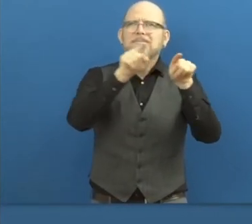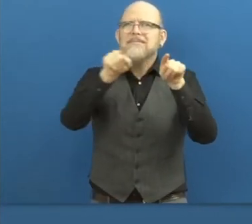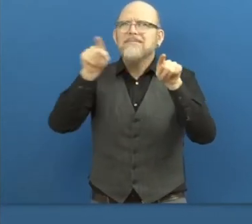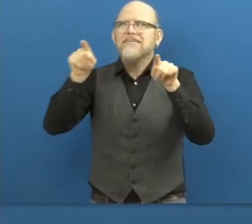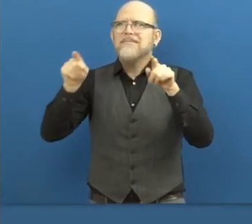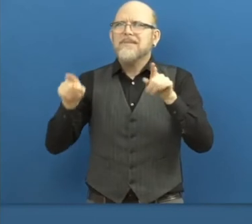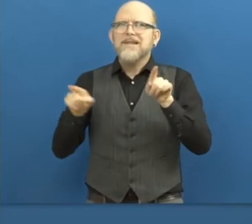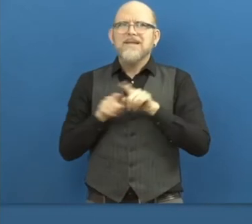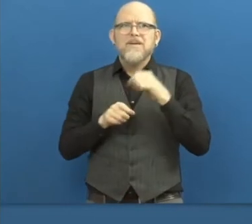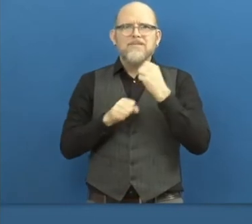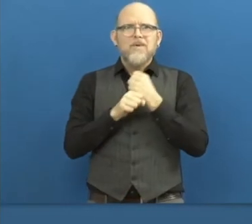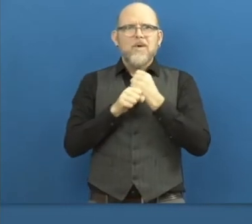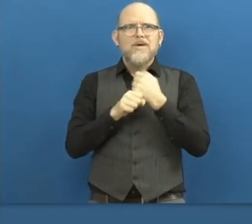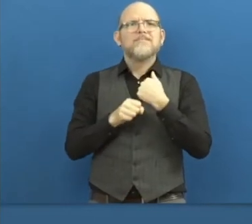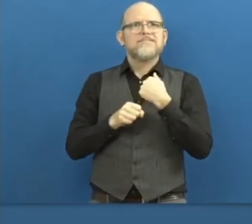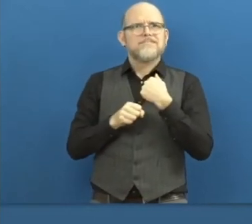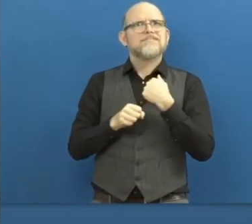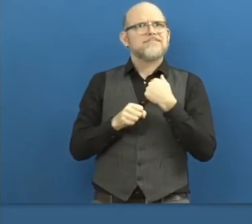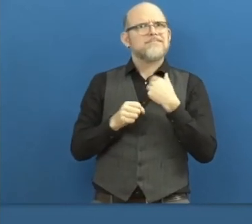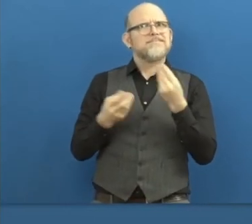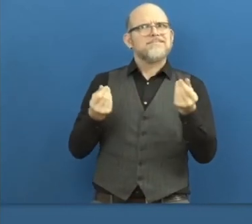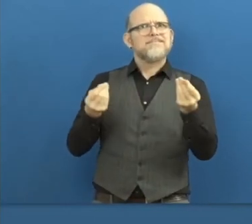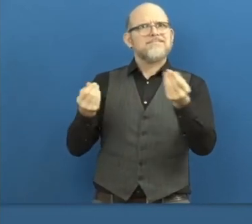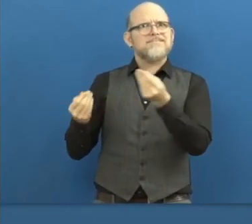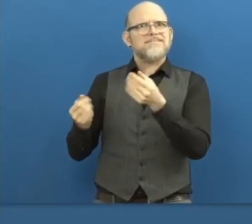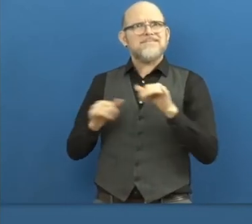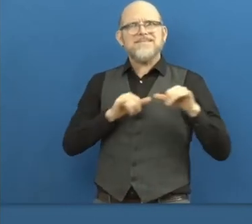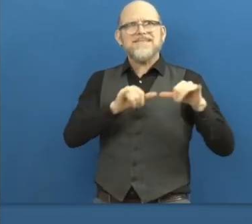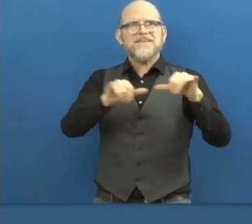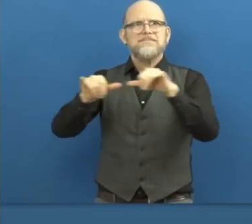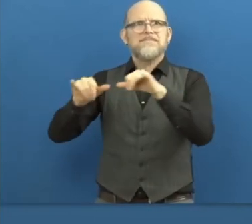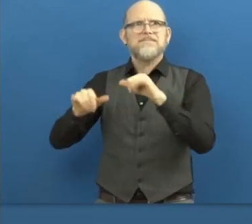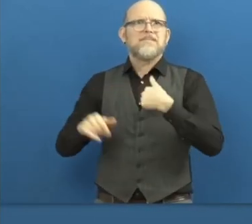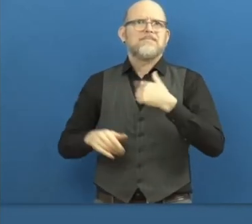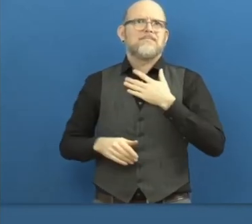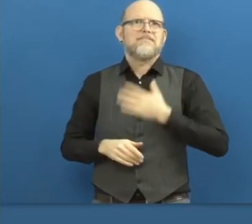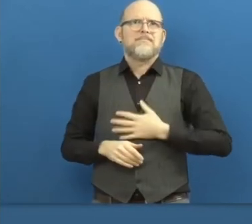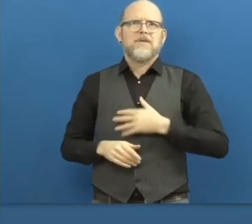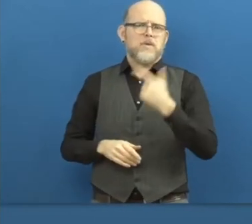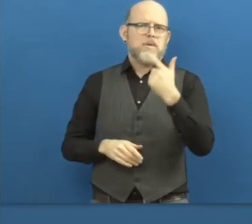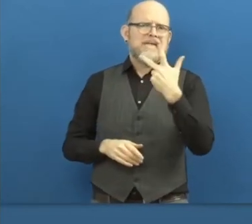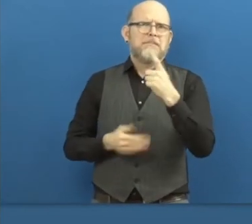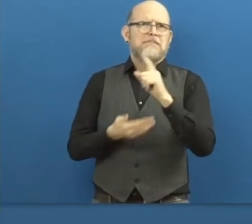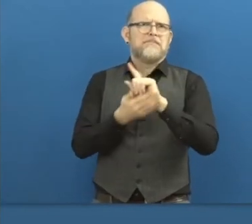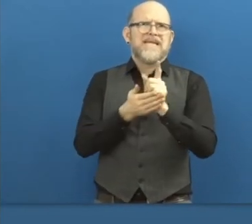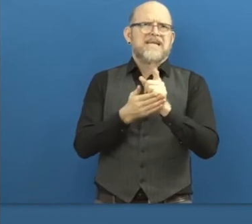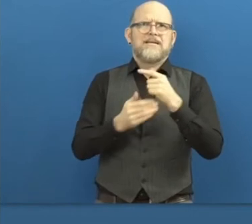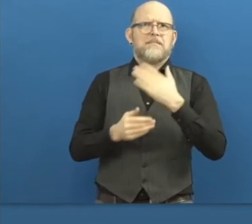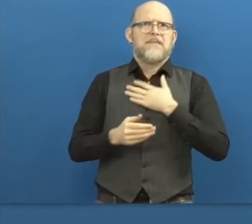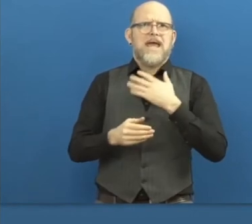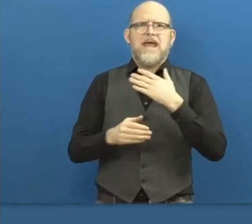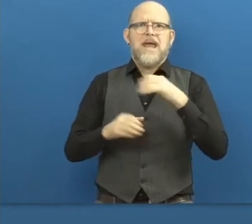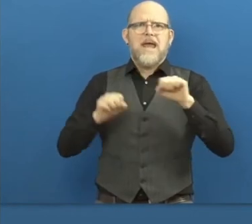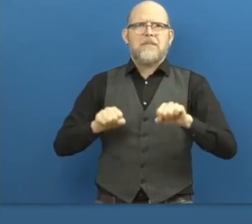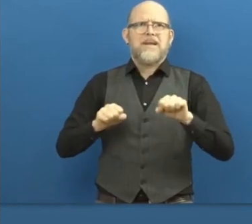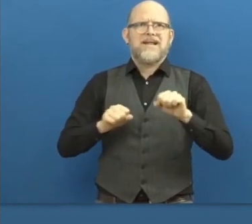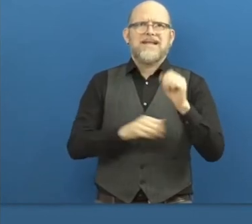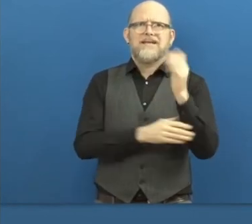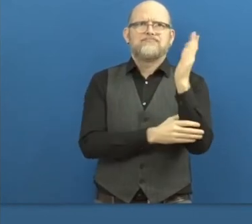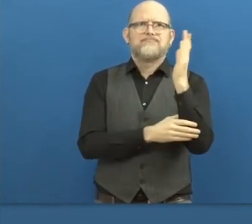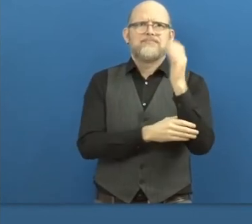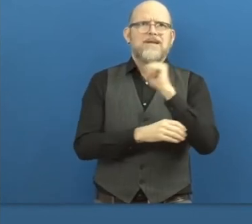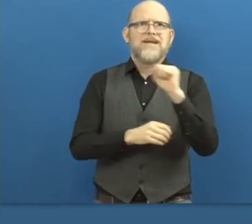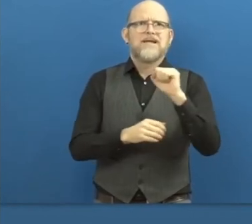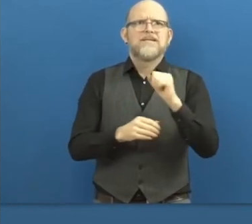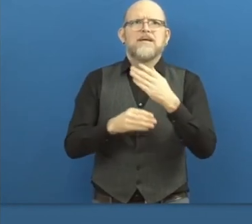ideas, which feels really good. Let me talk two or three minutes about my ability. We are also originally a job board,